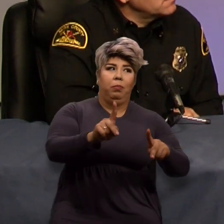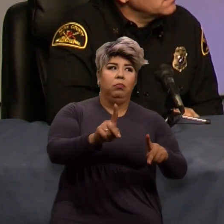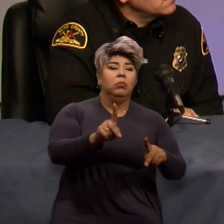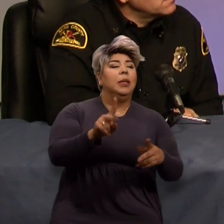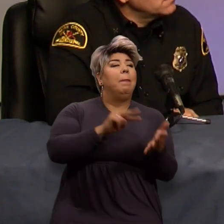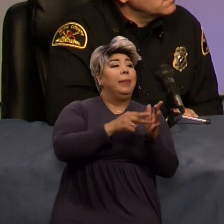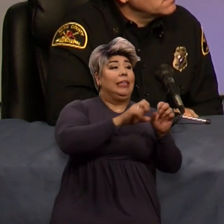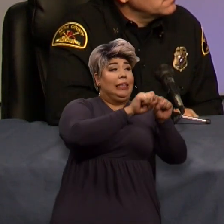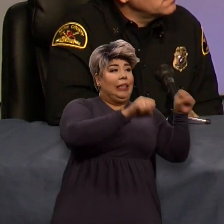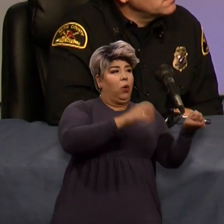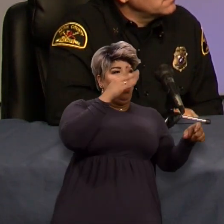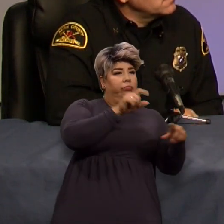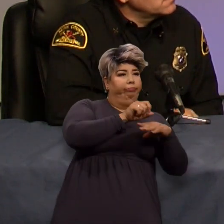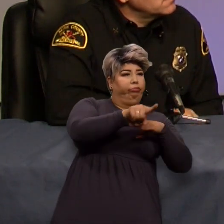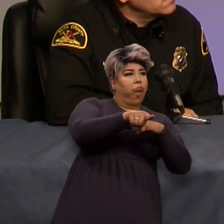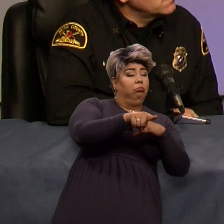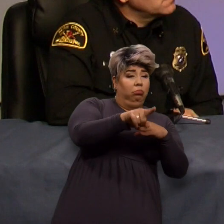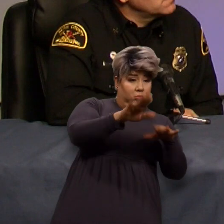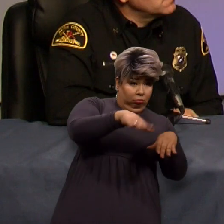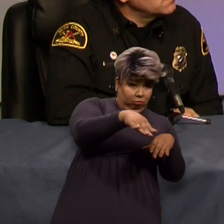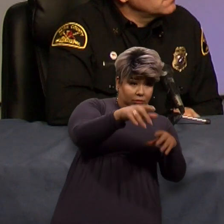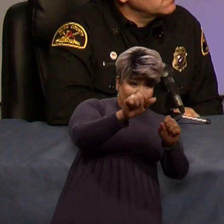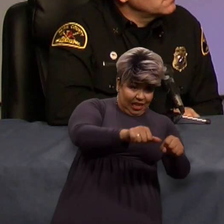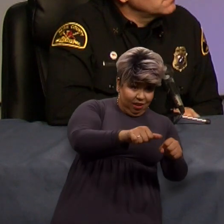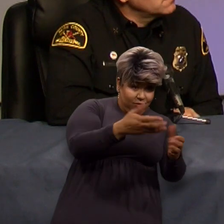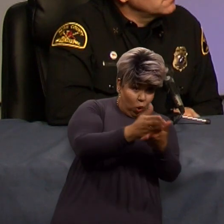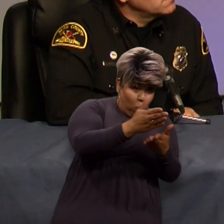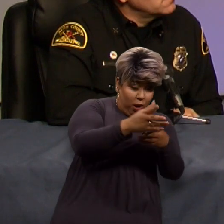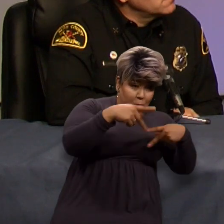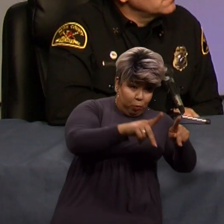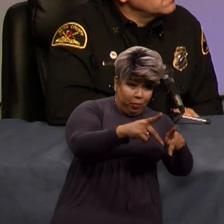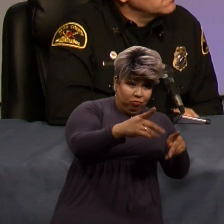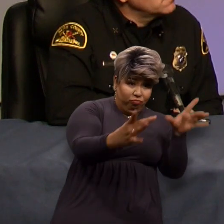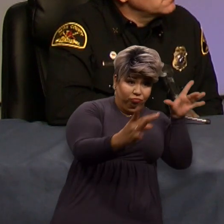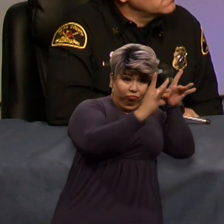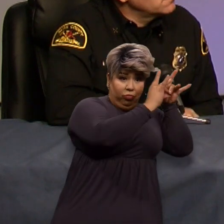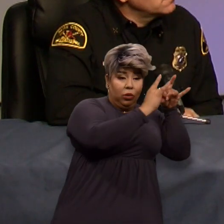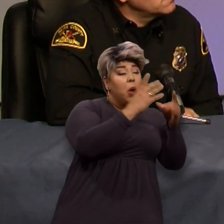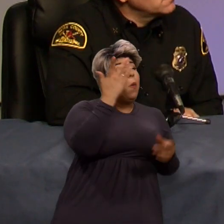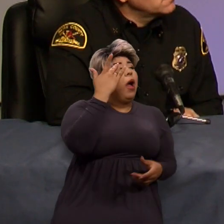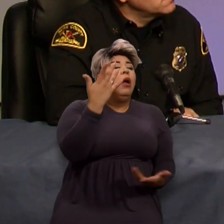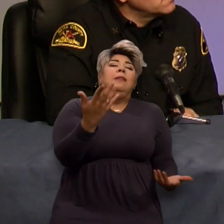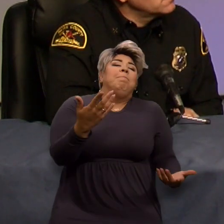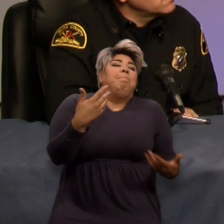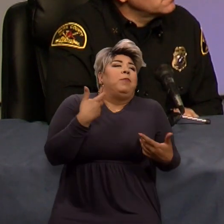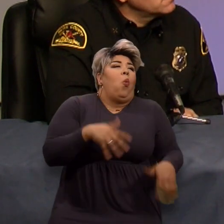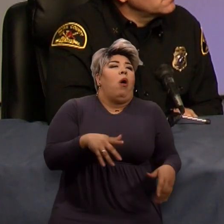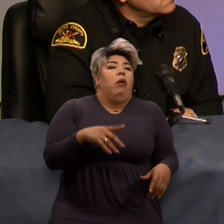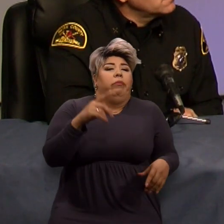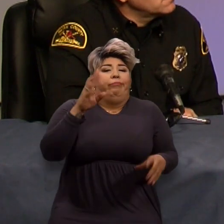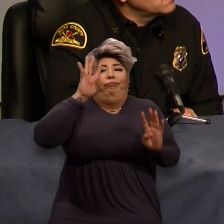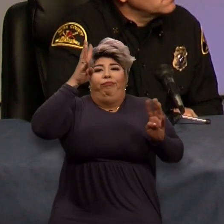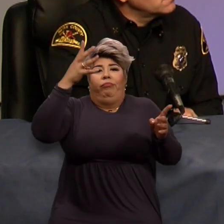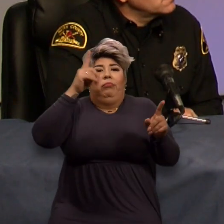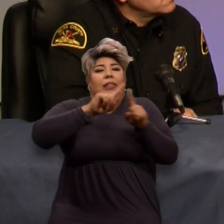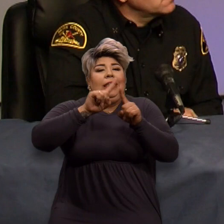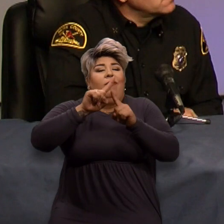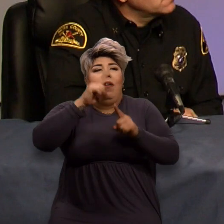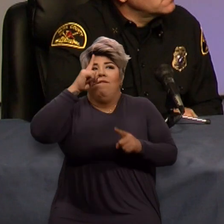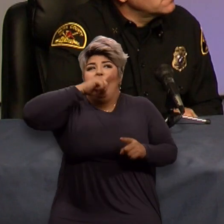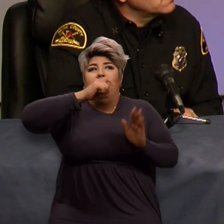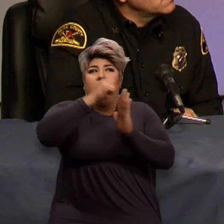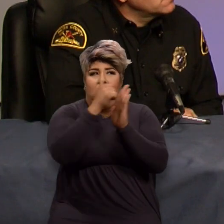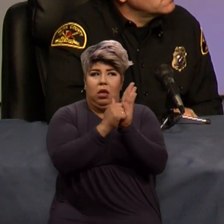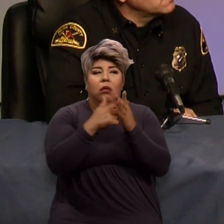an email saying, is it okay for this person to register your account? Because you don't want to get anyone just to make like a fake account and attach your phone number,